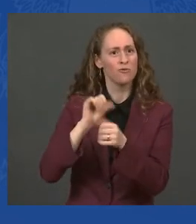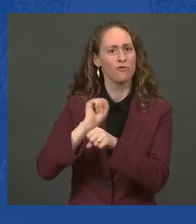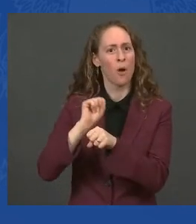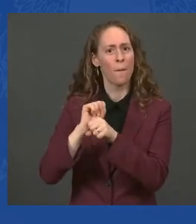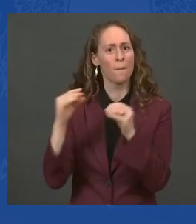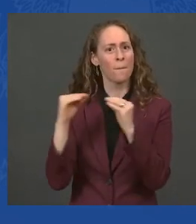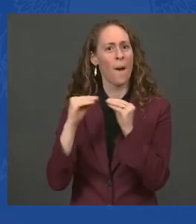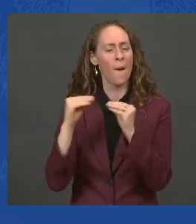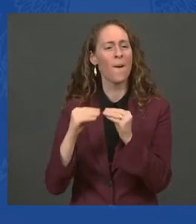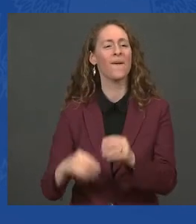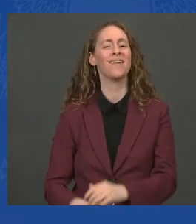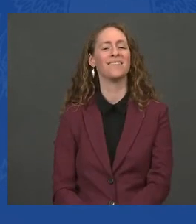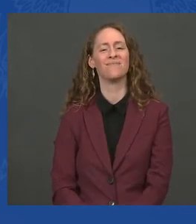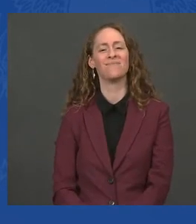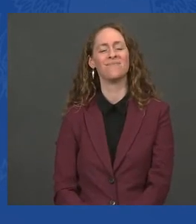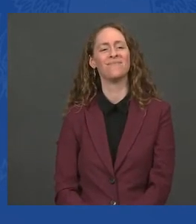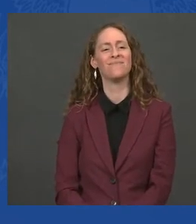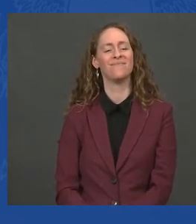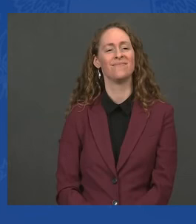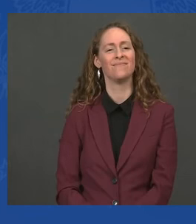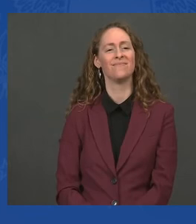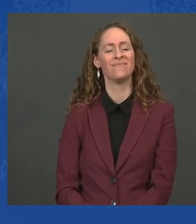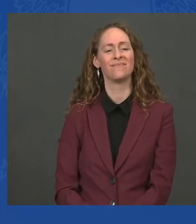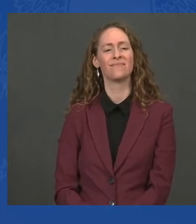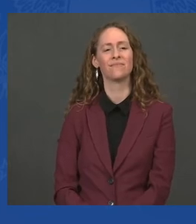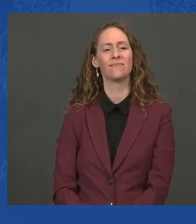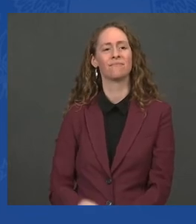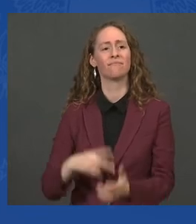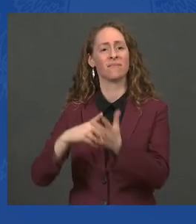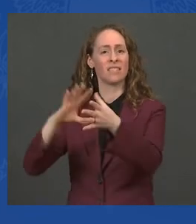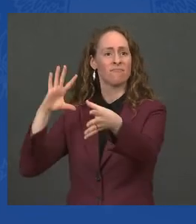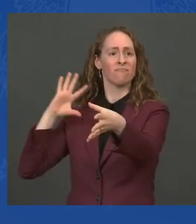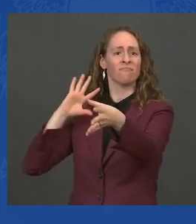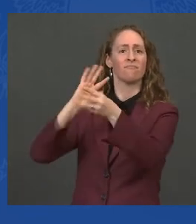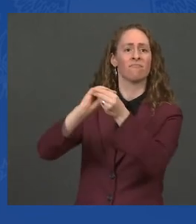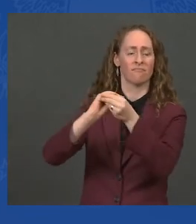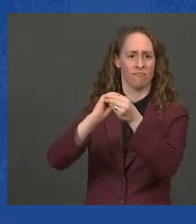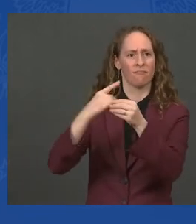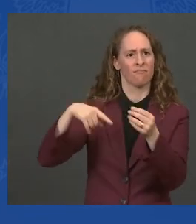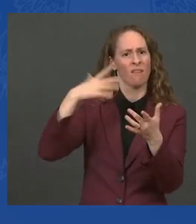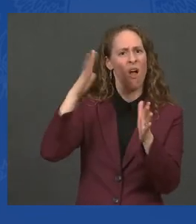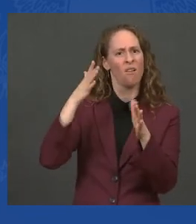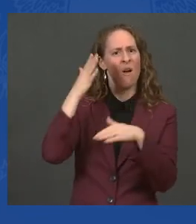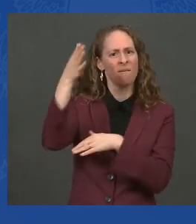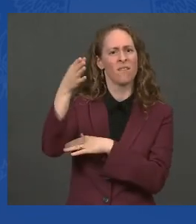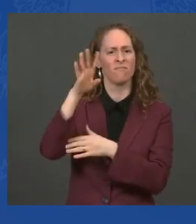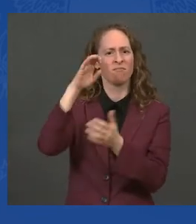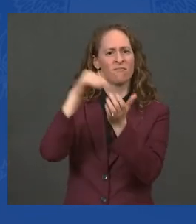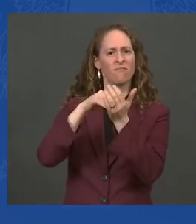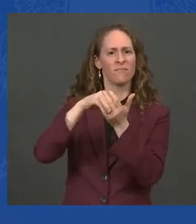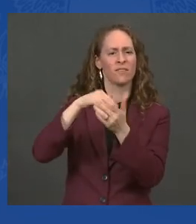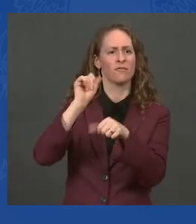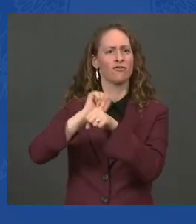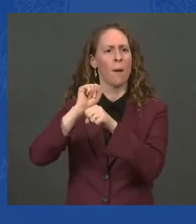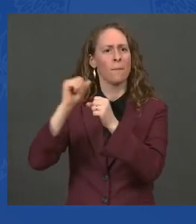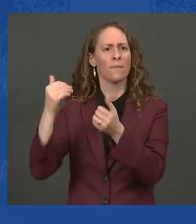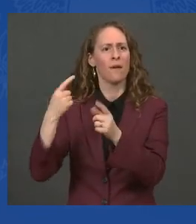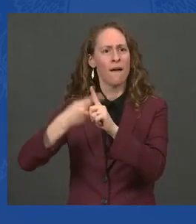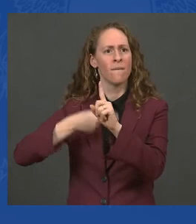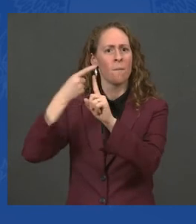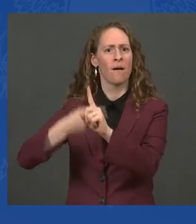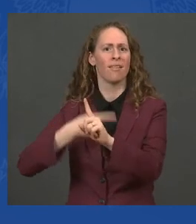over the last three months, a solid pace. All told, in the first 10 full months of my administration,